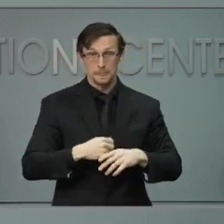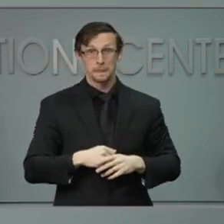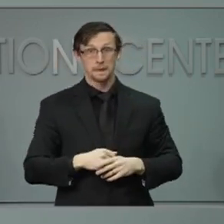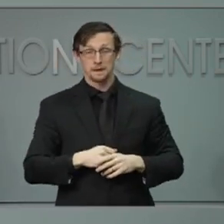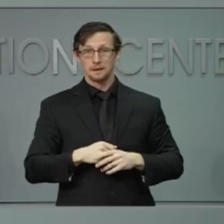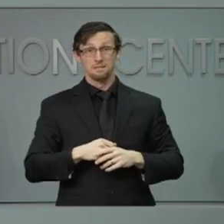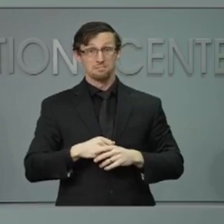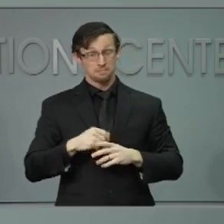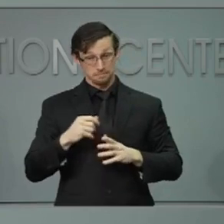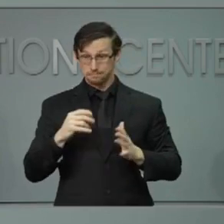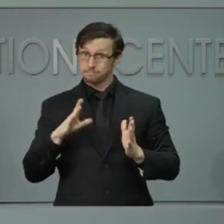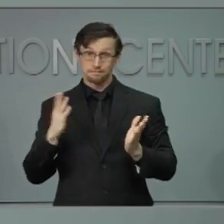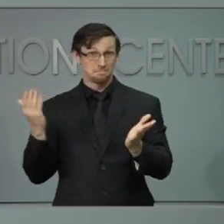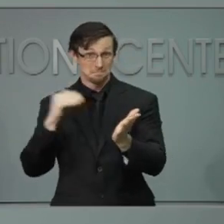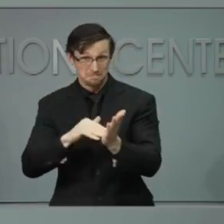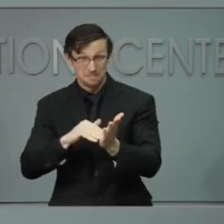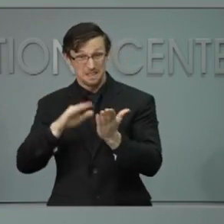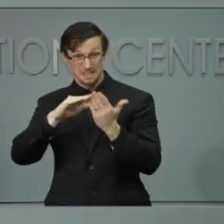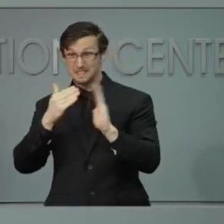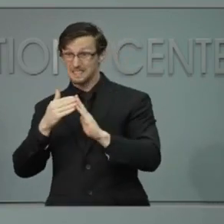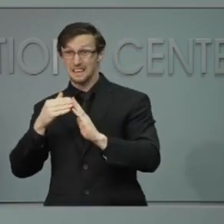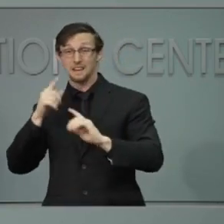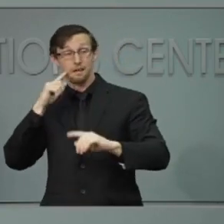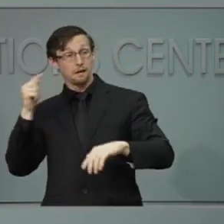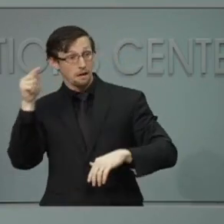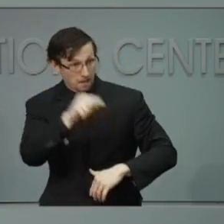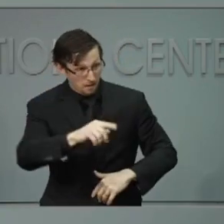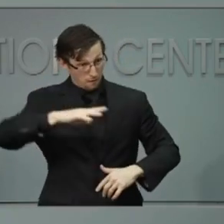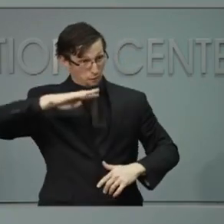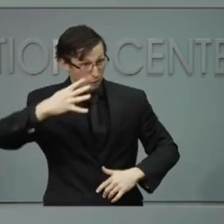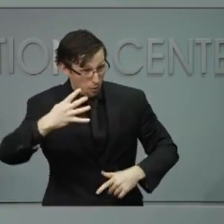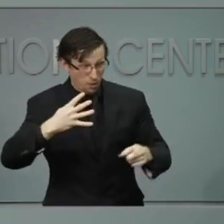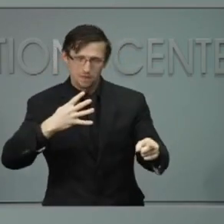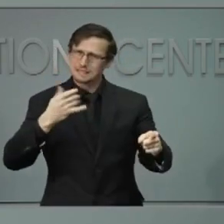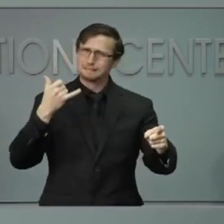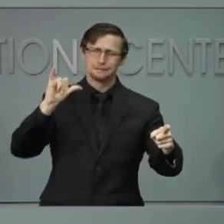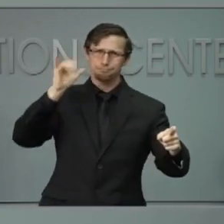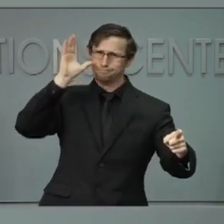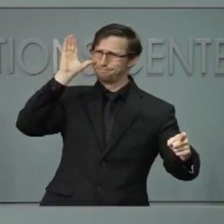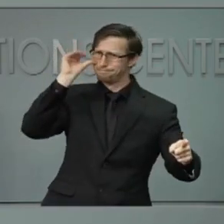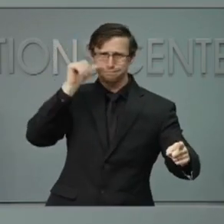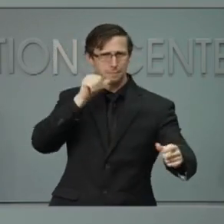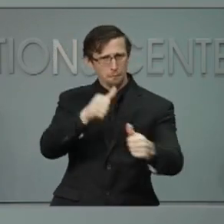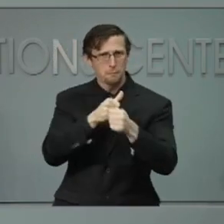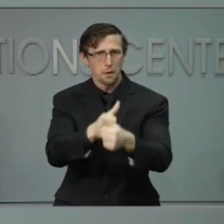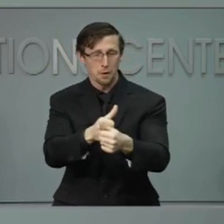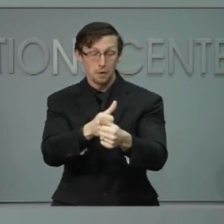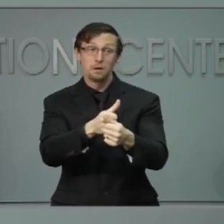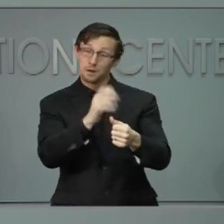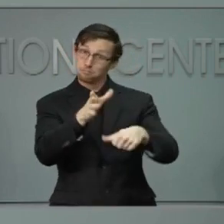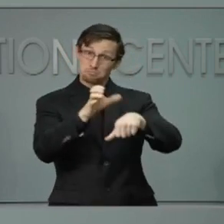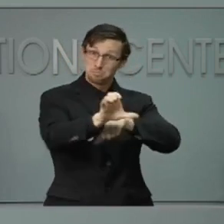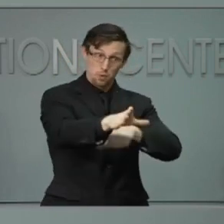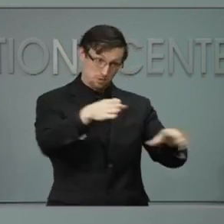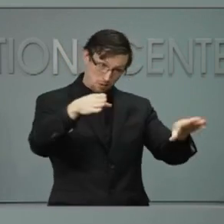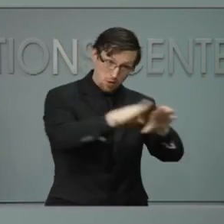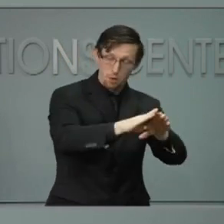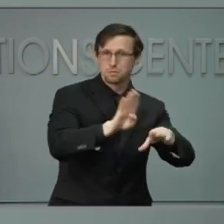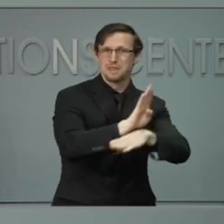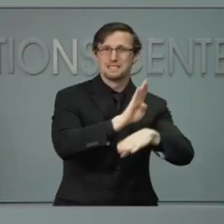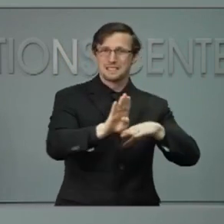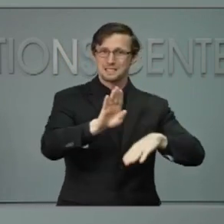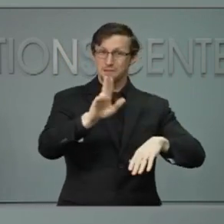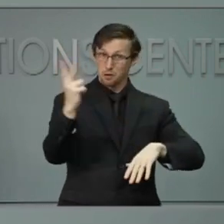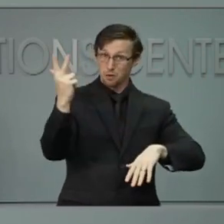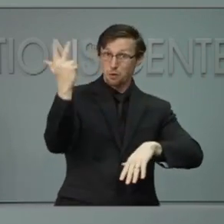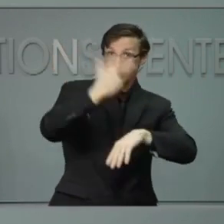hours. If the city comes back a fourth time and the violations remain, they can be closed for 72